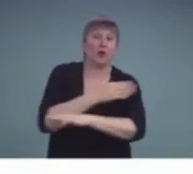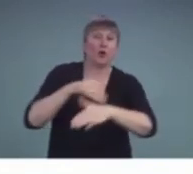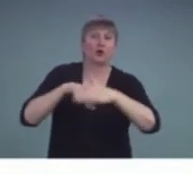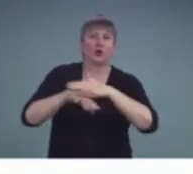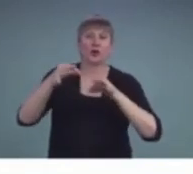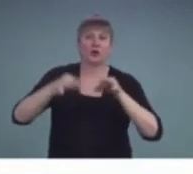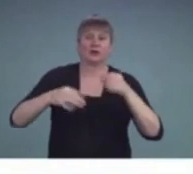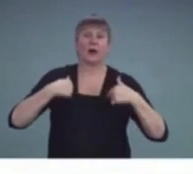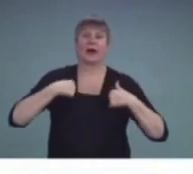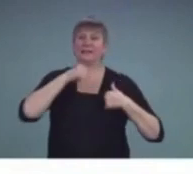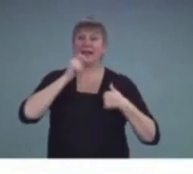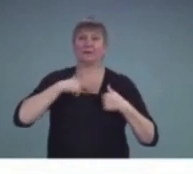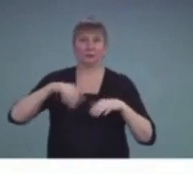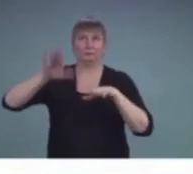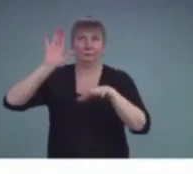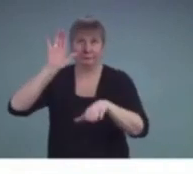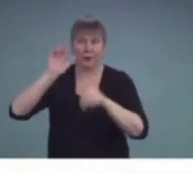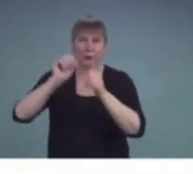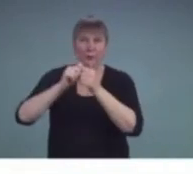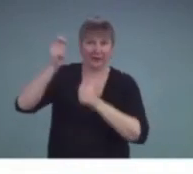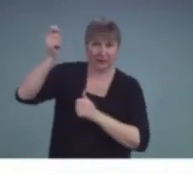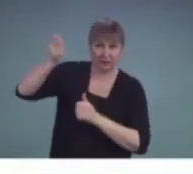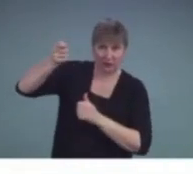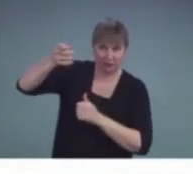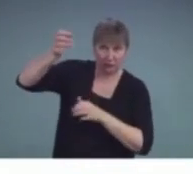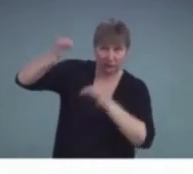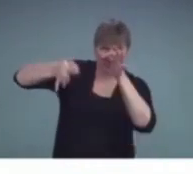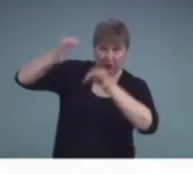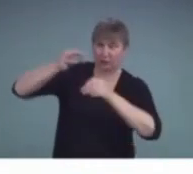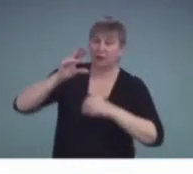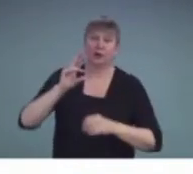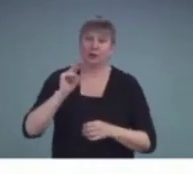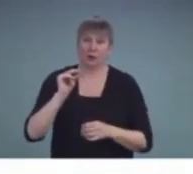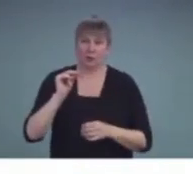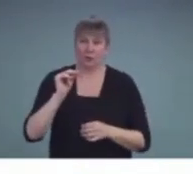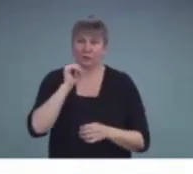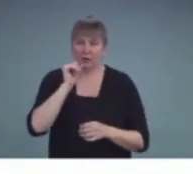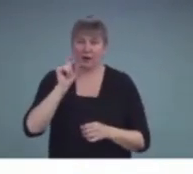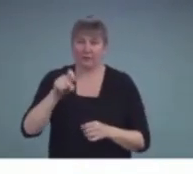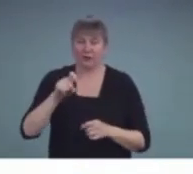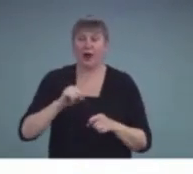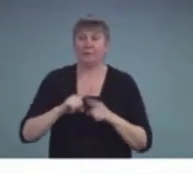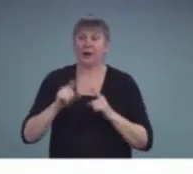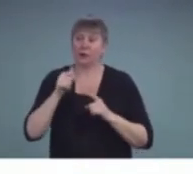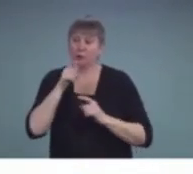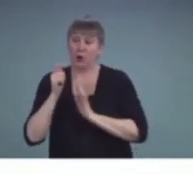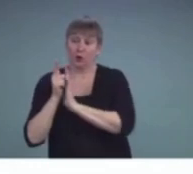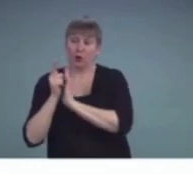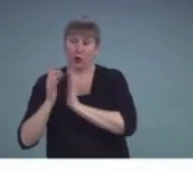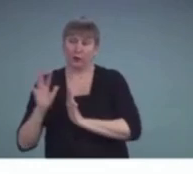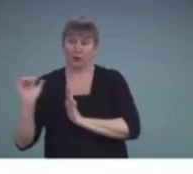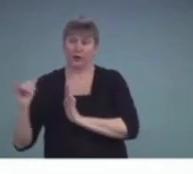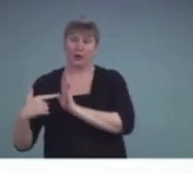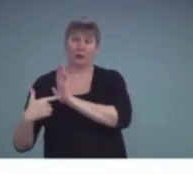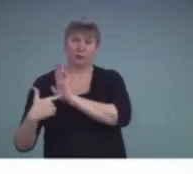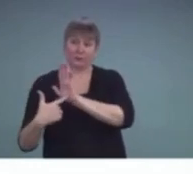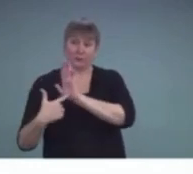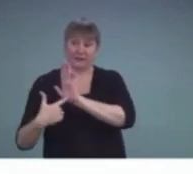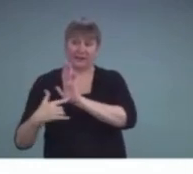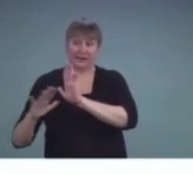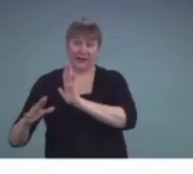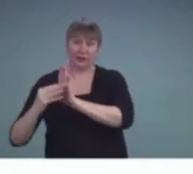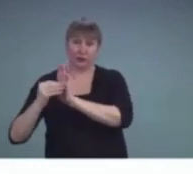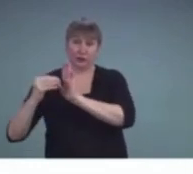judge, but in the process provided a lot of guidance to the attorney that was representing this particular student